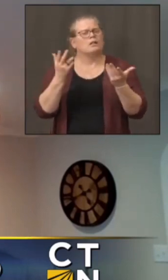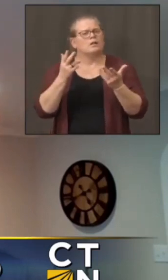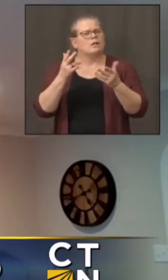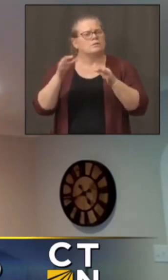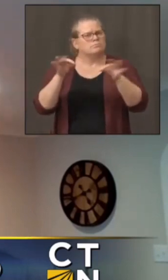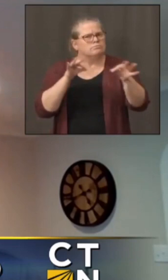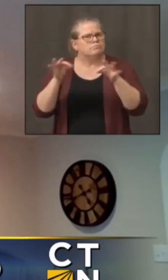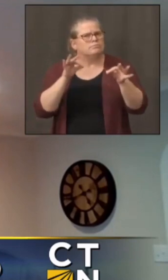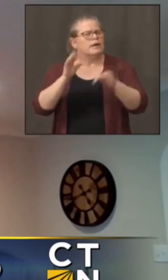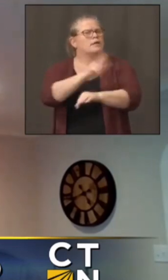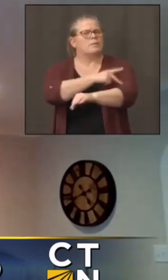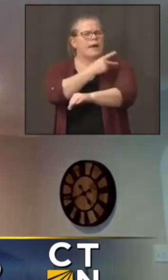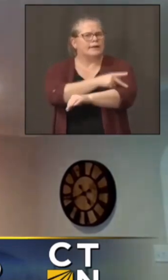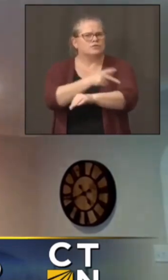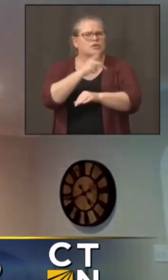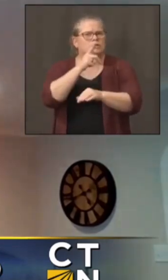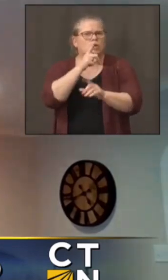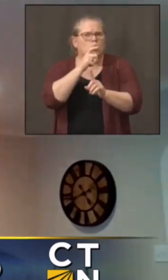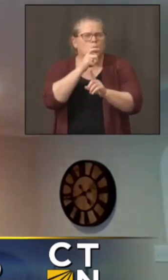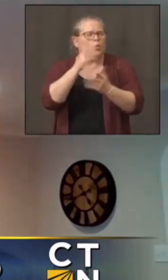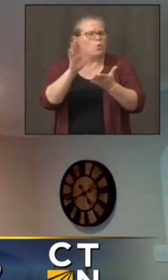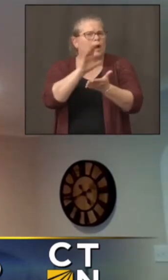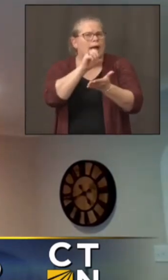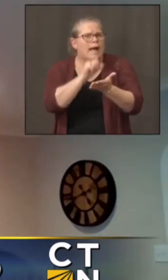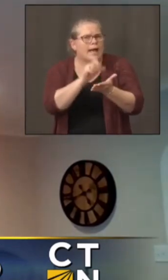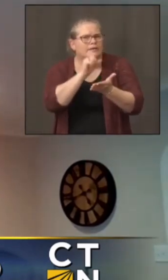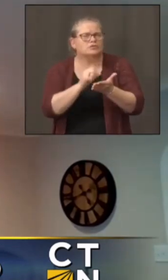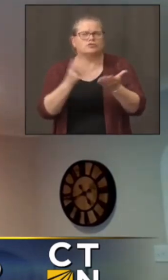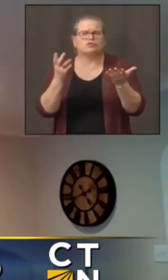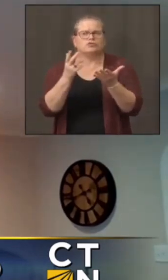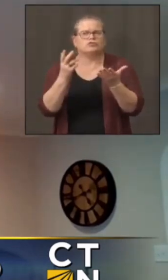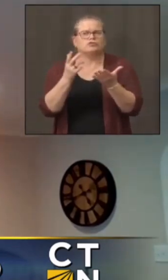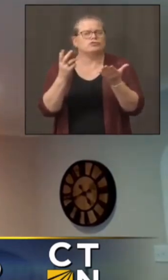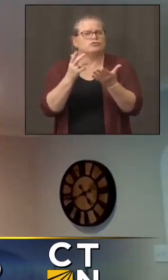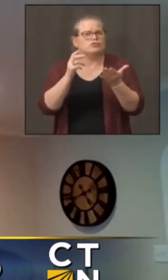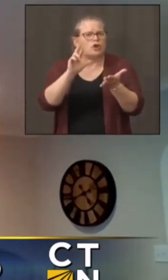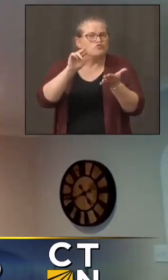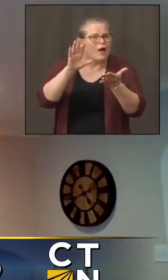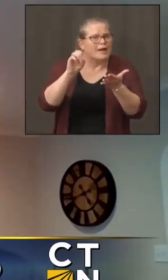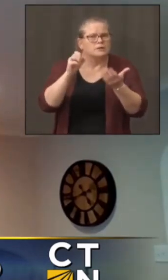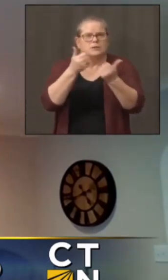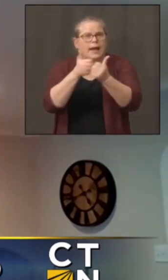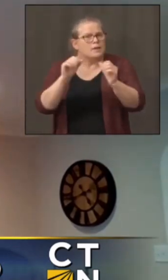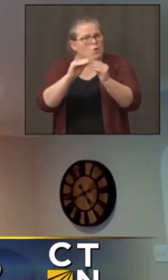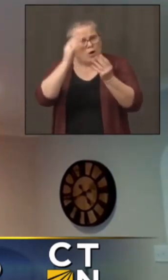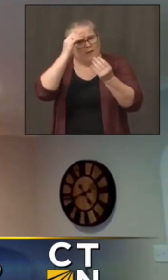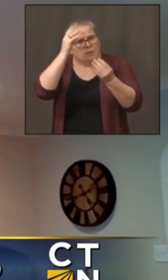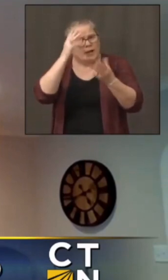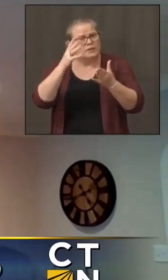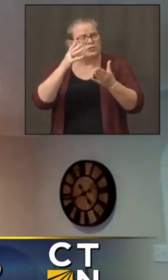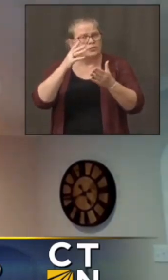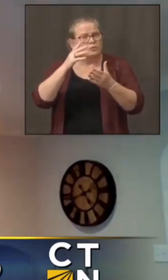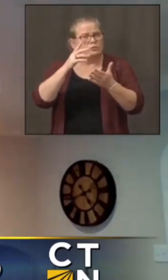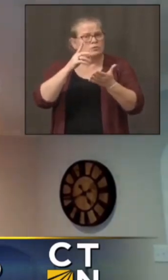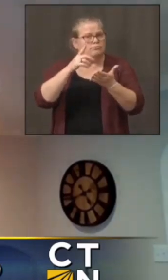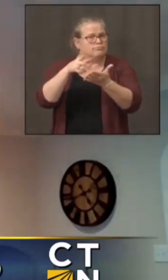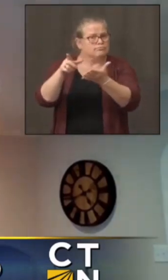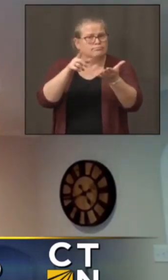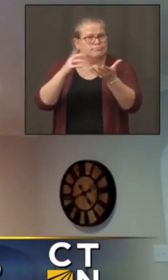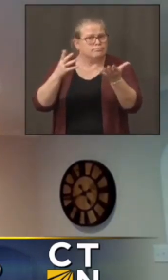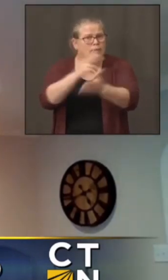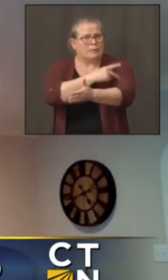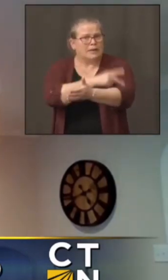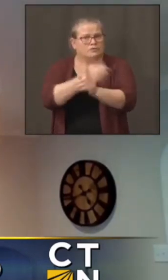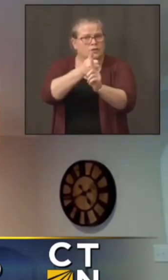of the patients that we're seeing, the ages, races, anything you can give us